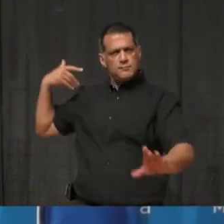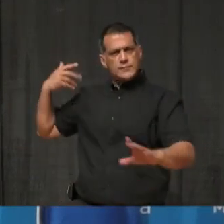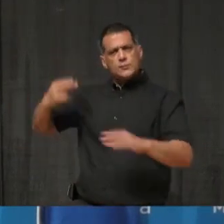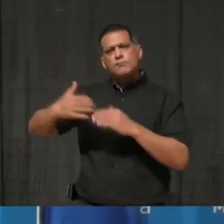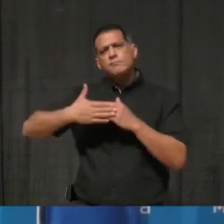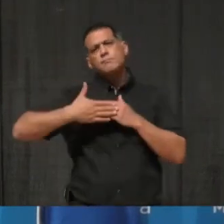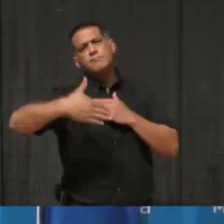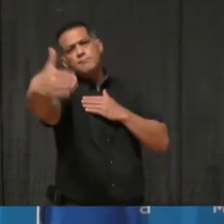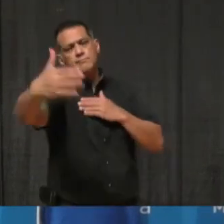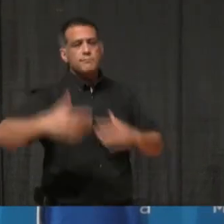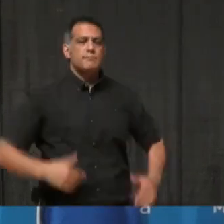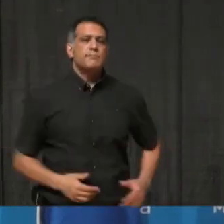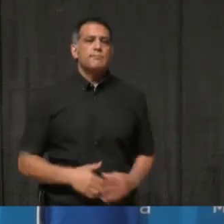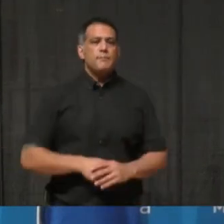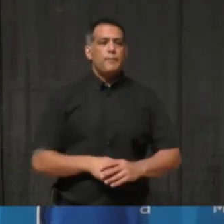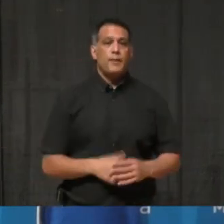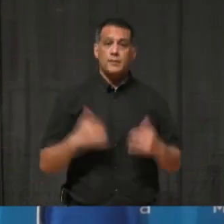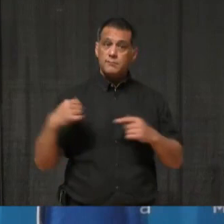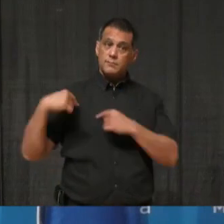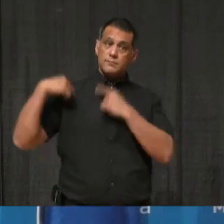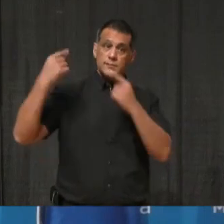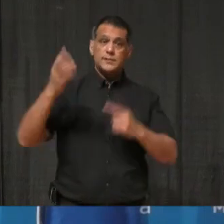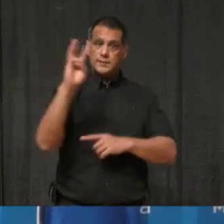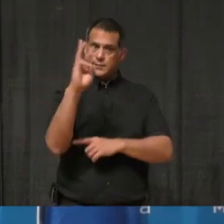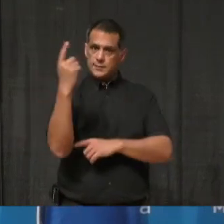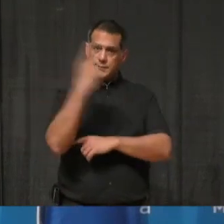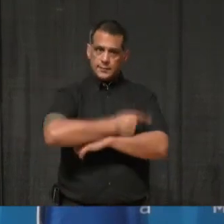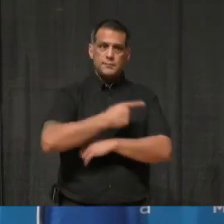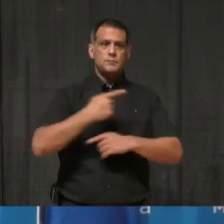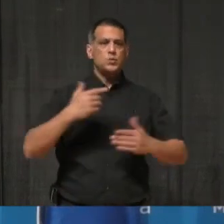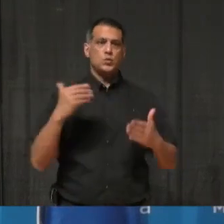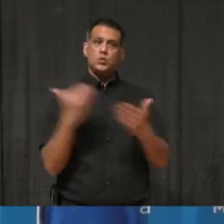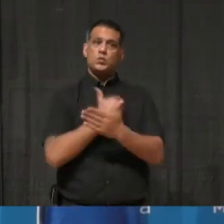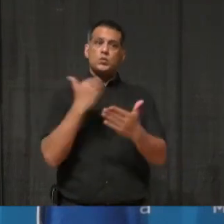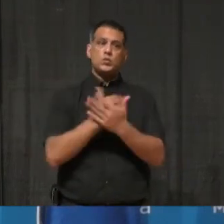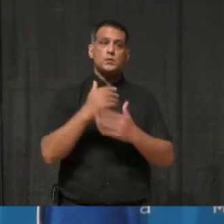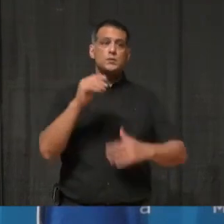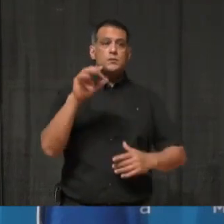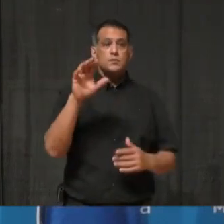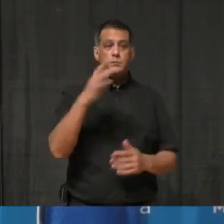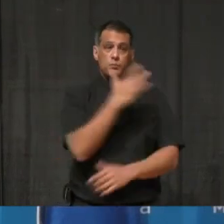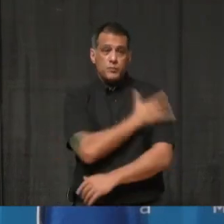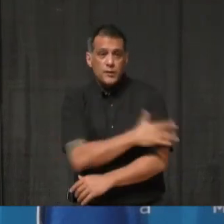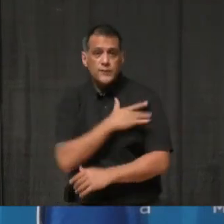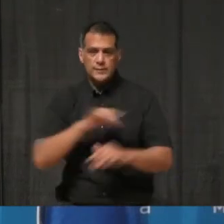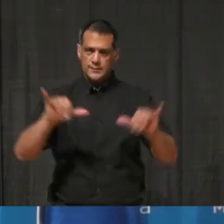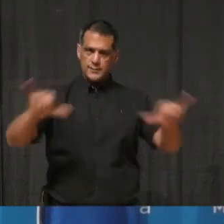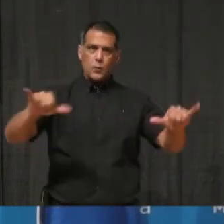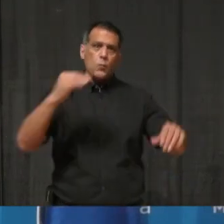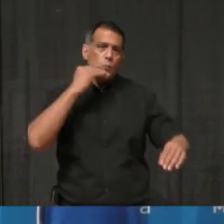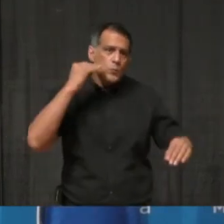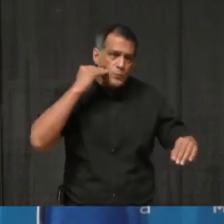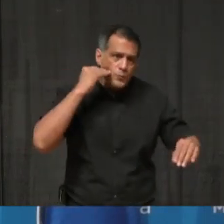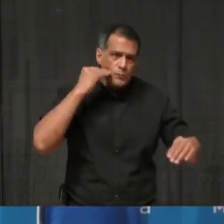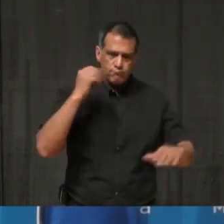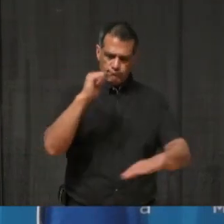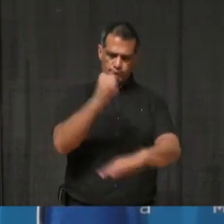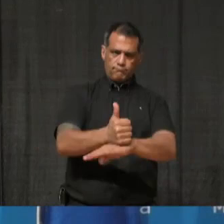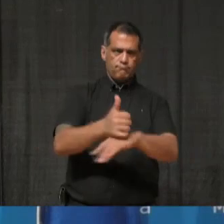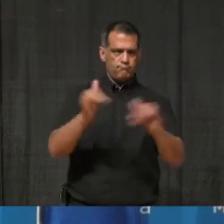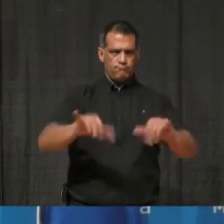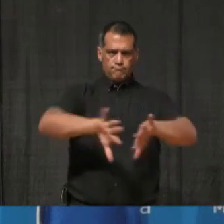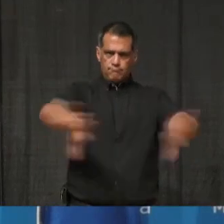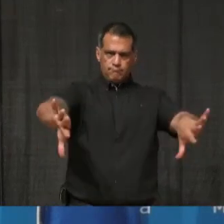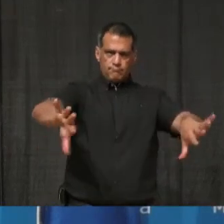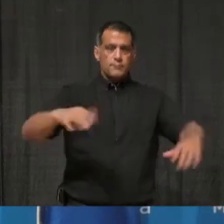It's been six days now since the new province-wide stay-at-home measures have come into effect, and I'm